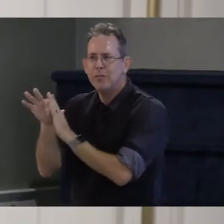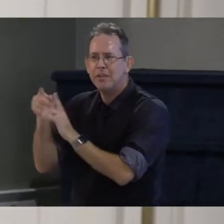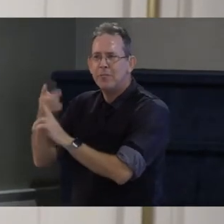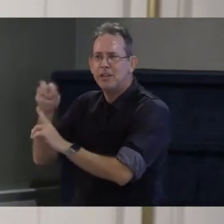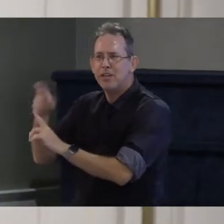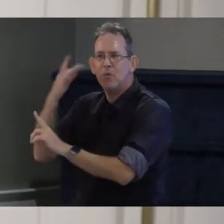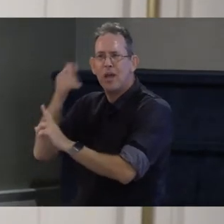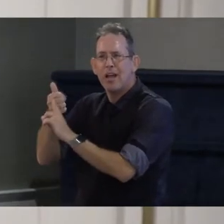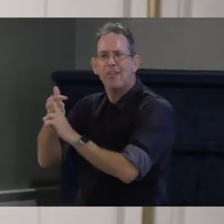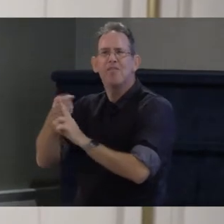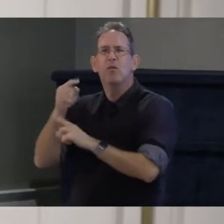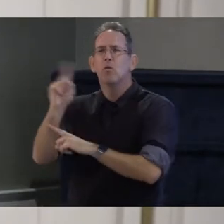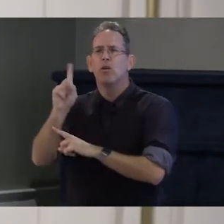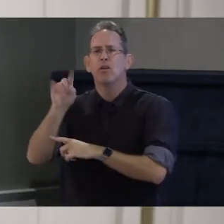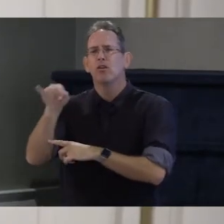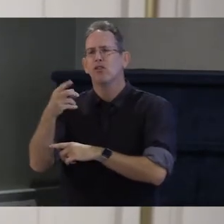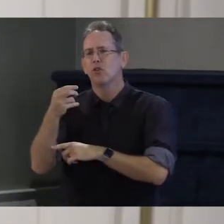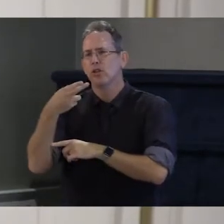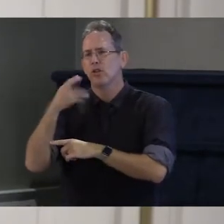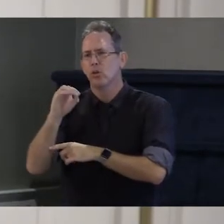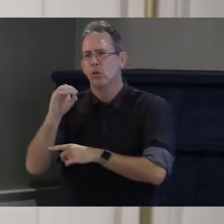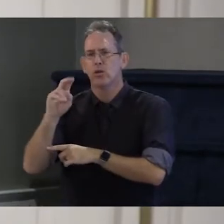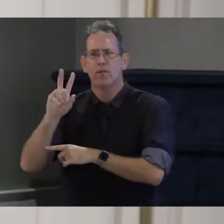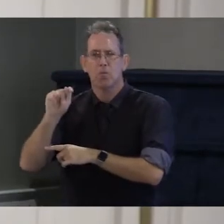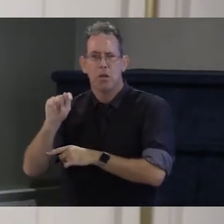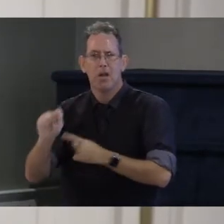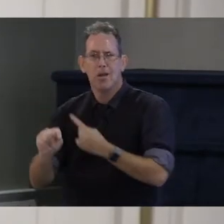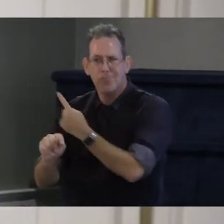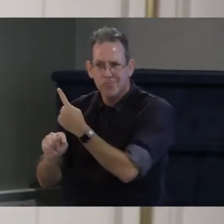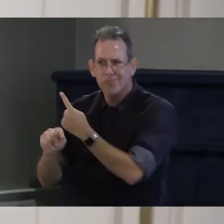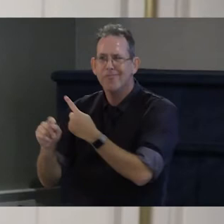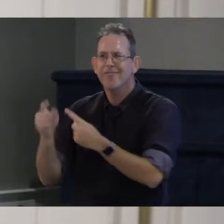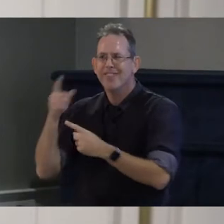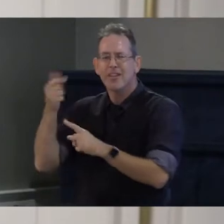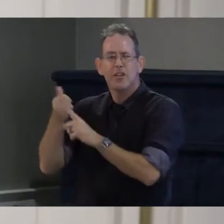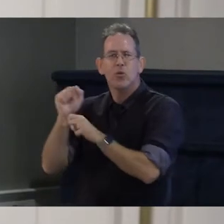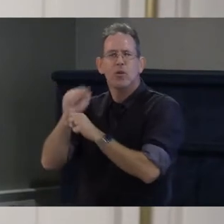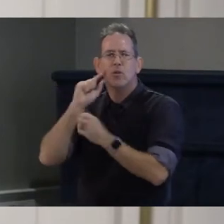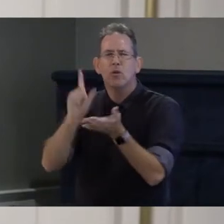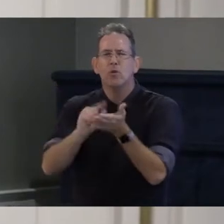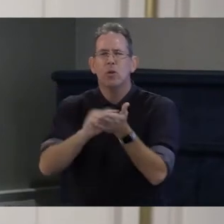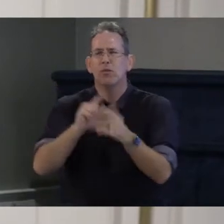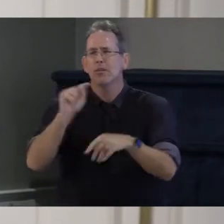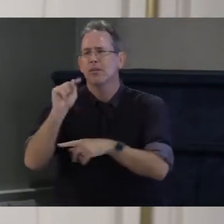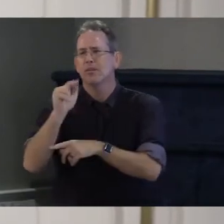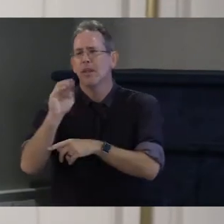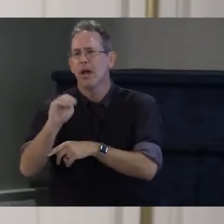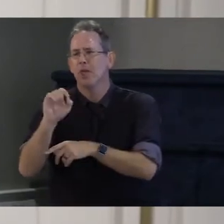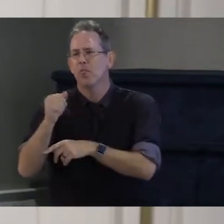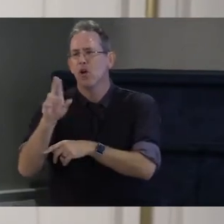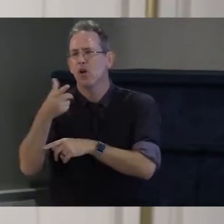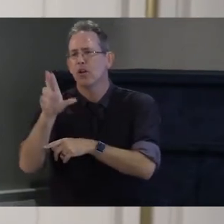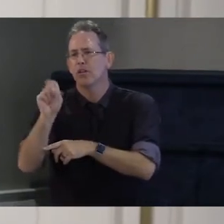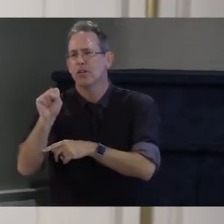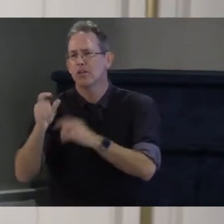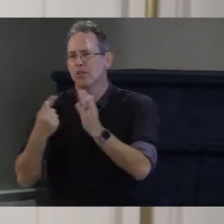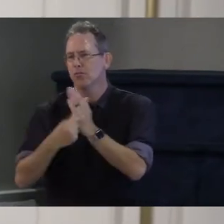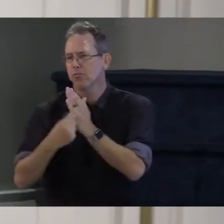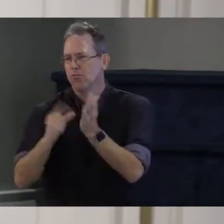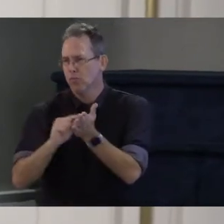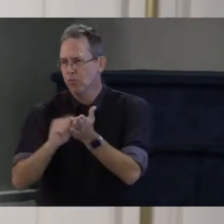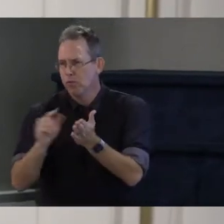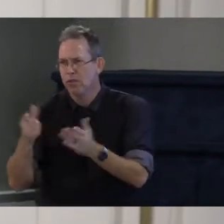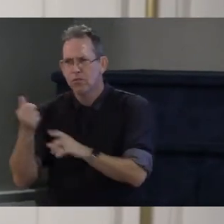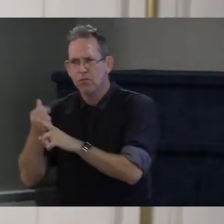in 2003. This is around the time that I got to meet him as he came to interview us after an action we did in Montpelier